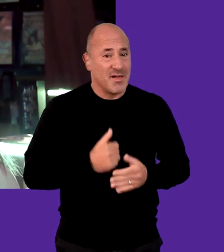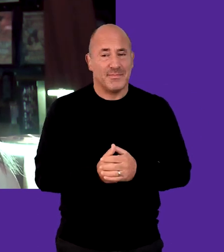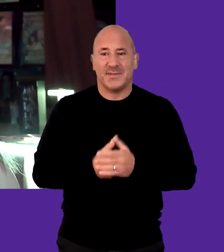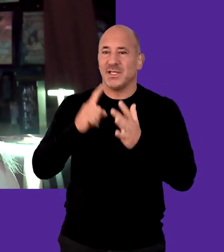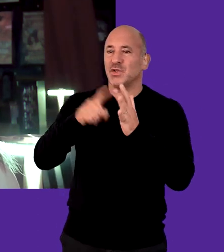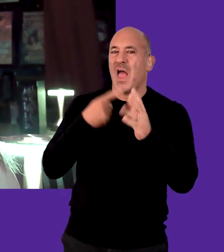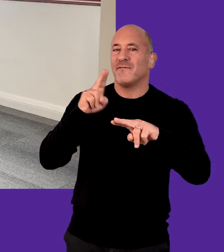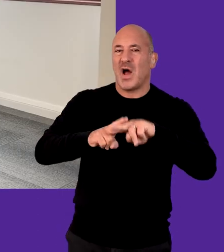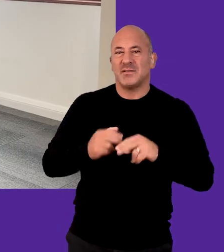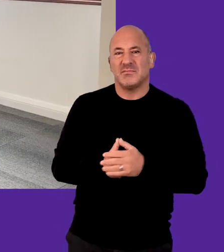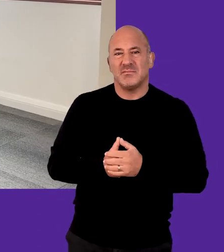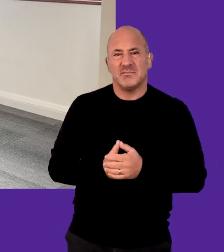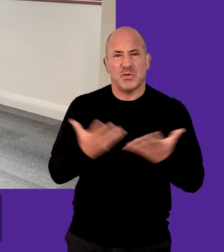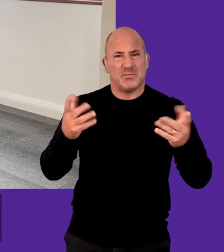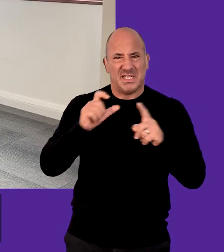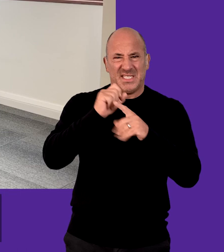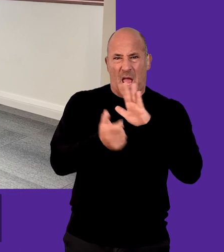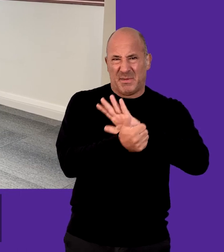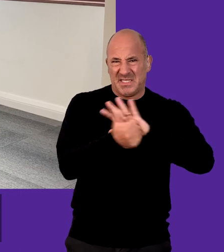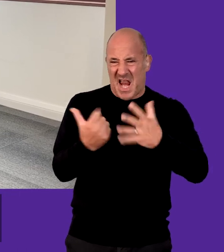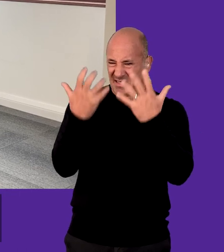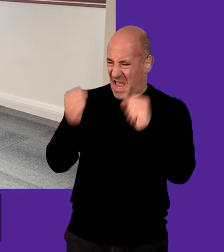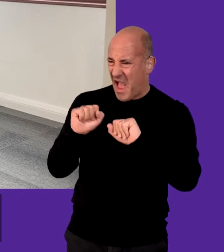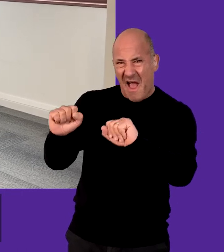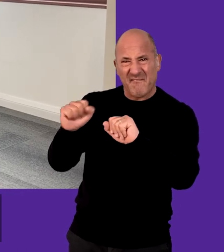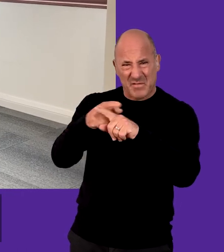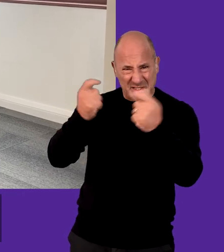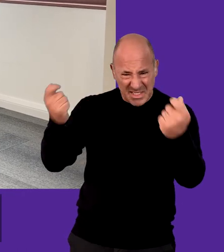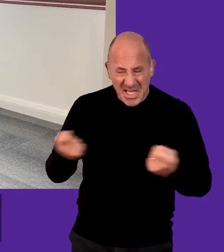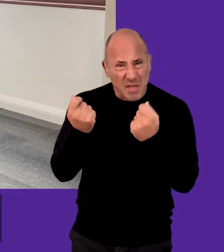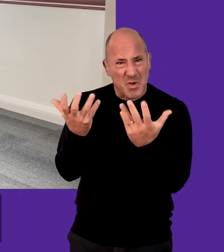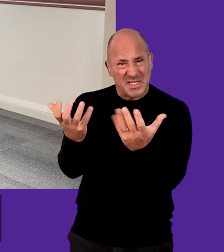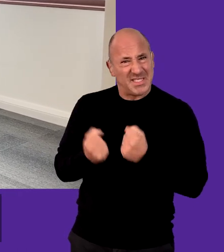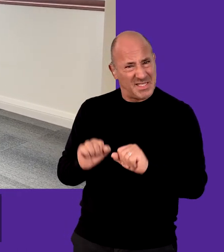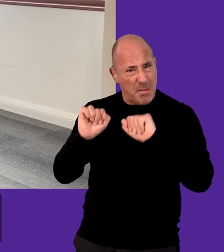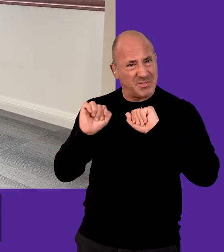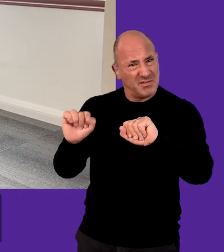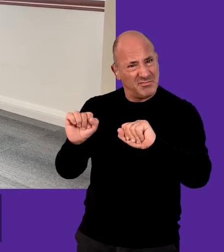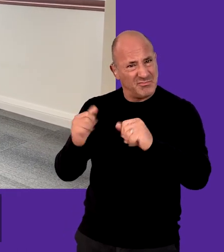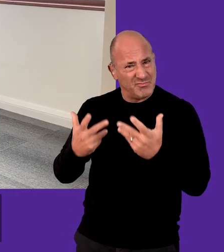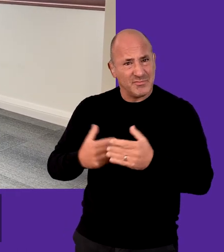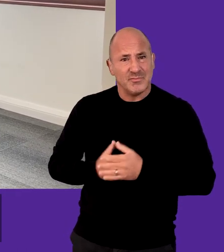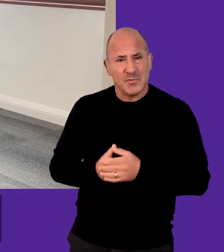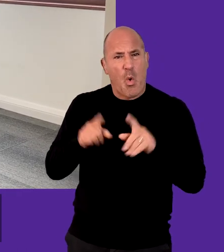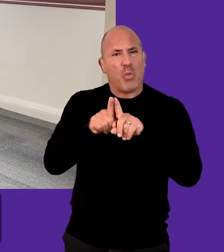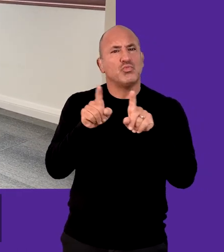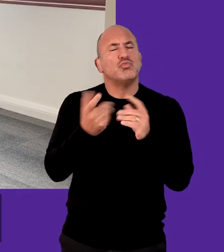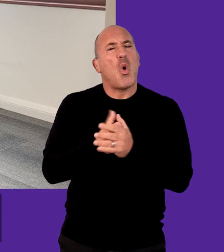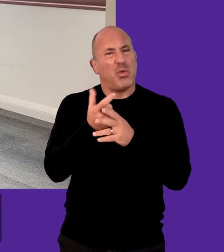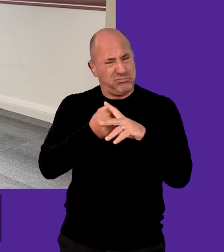for everyone. Rachel Francis So celebrate what disabled talent bring